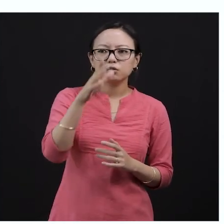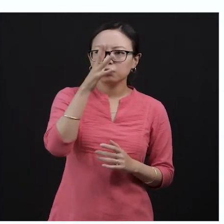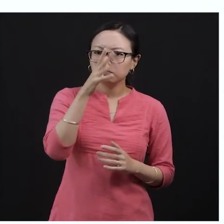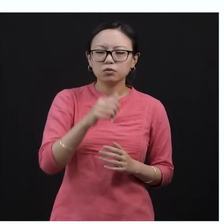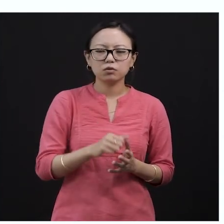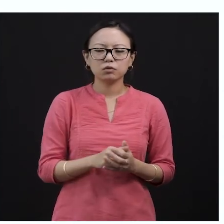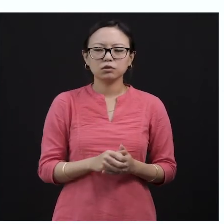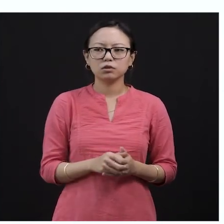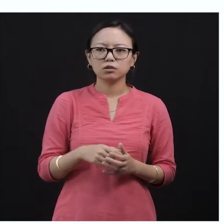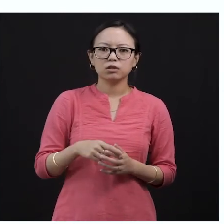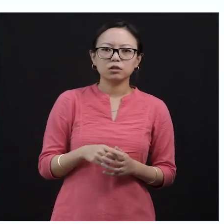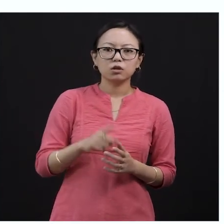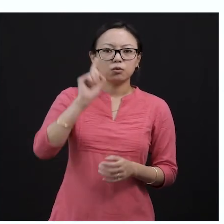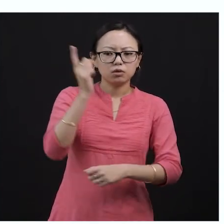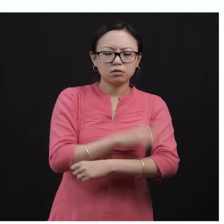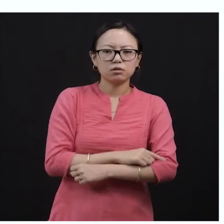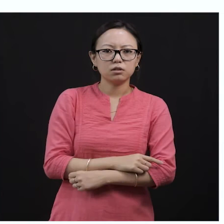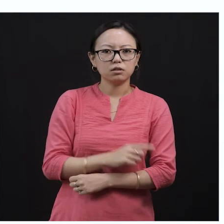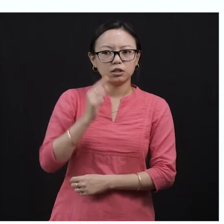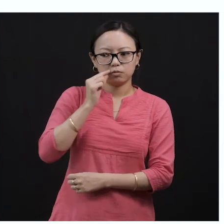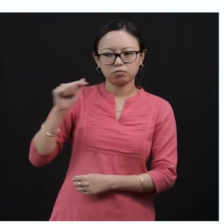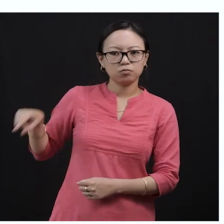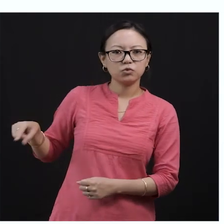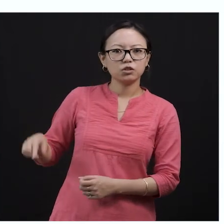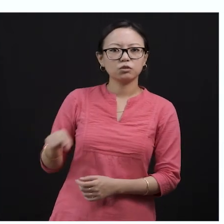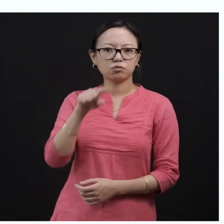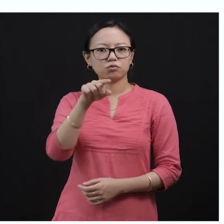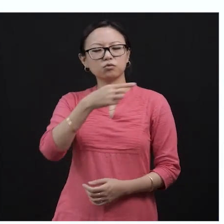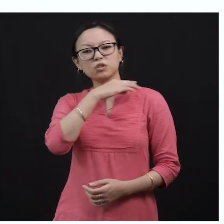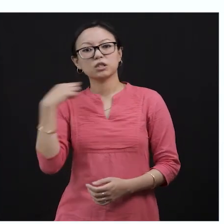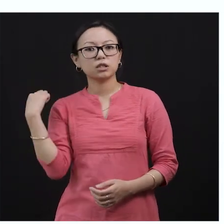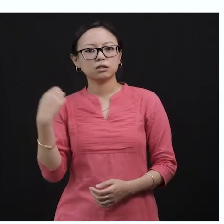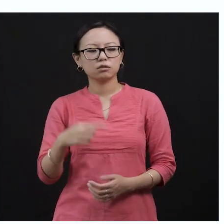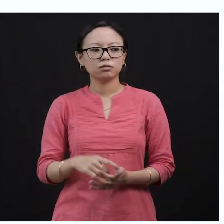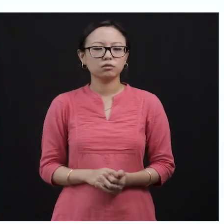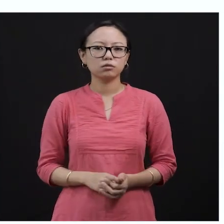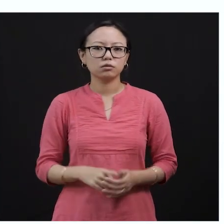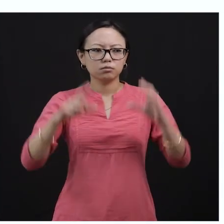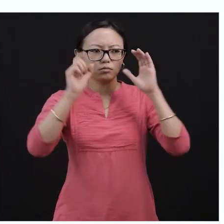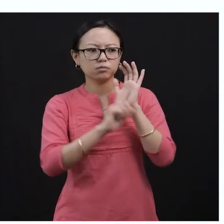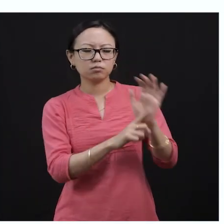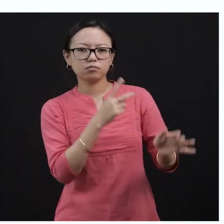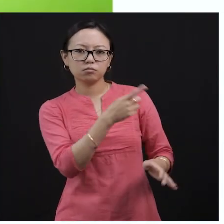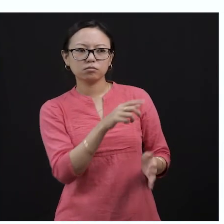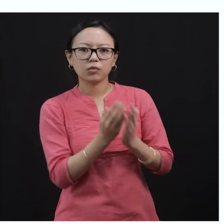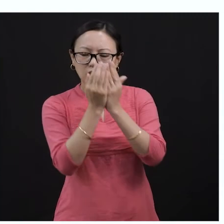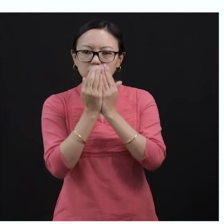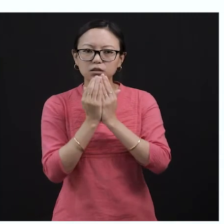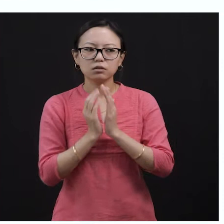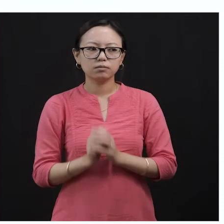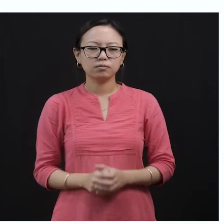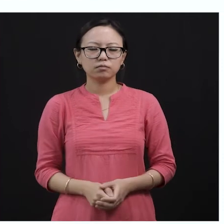and the parents did not want them to get close because they knew very well that human beings are capable of hunting